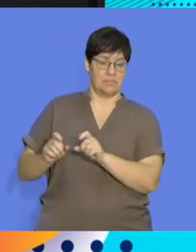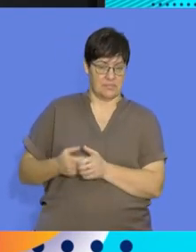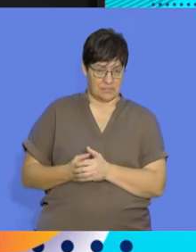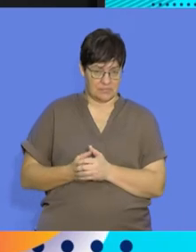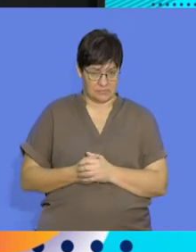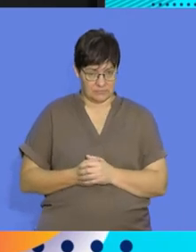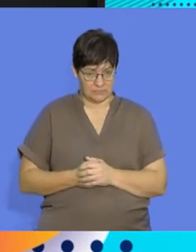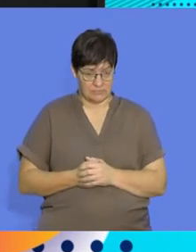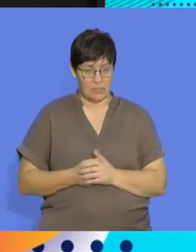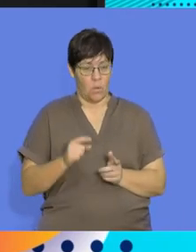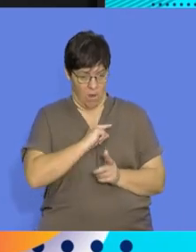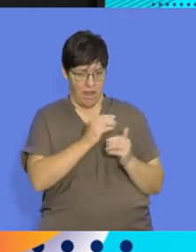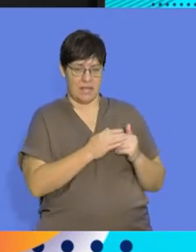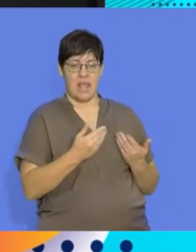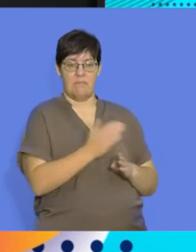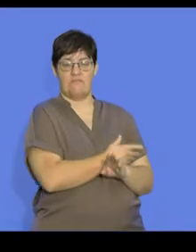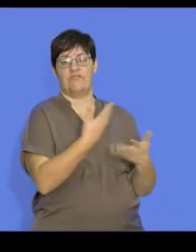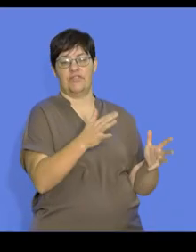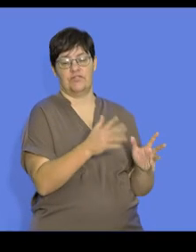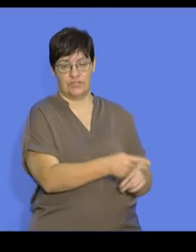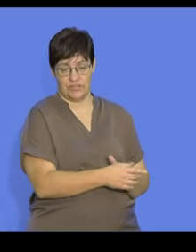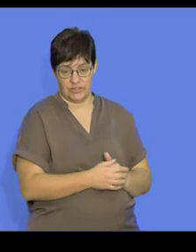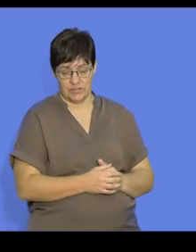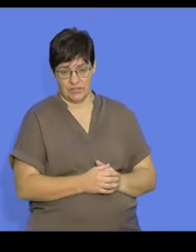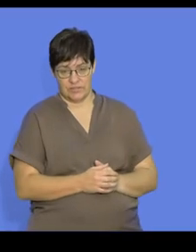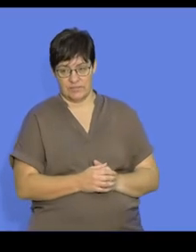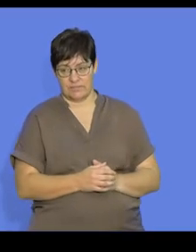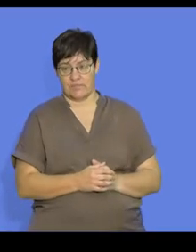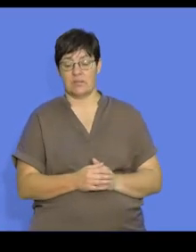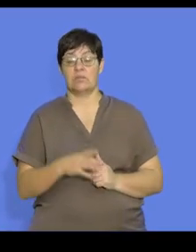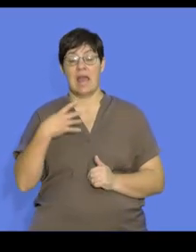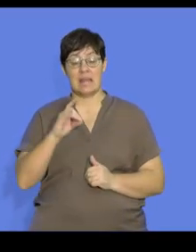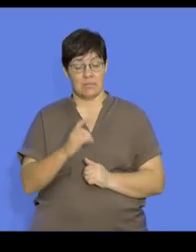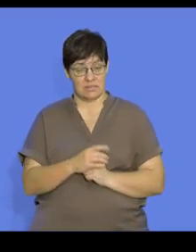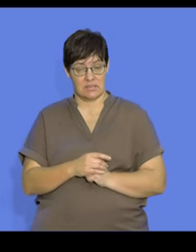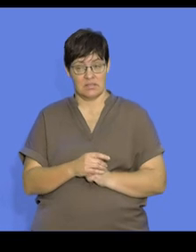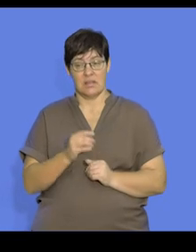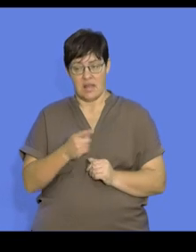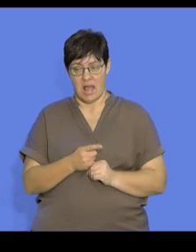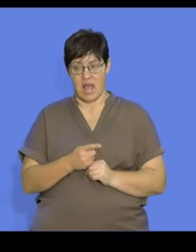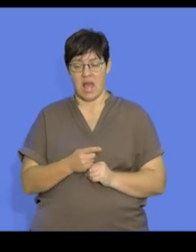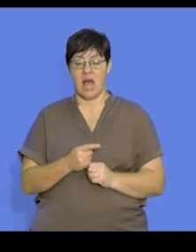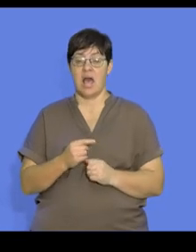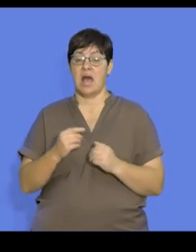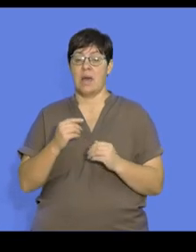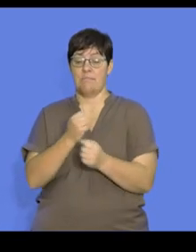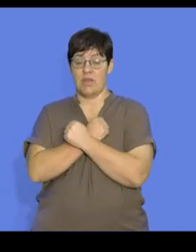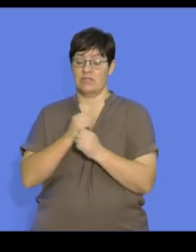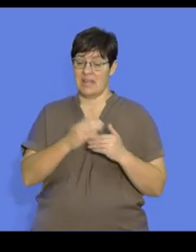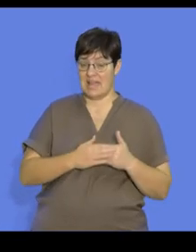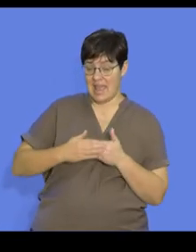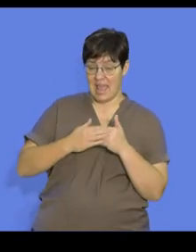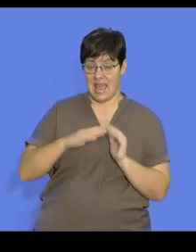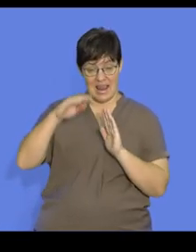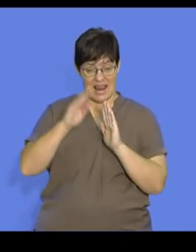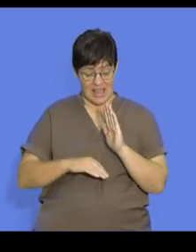post-hatching or post-development. So in animals where the parental care energy is less, post